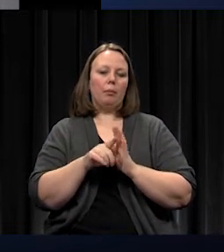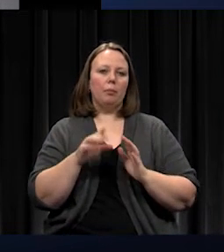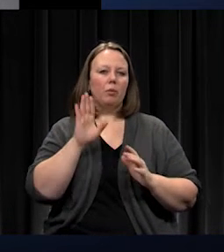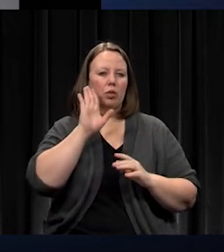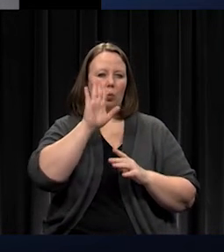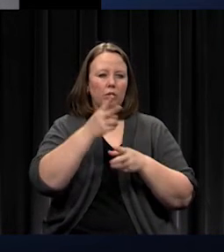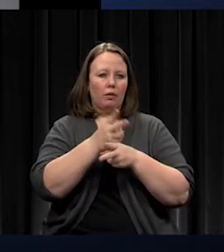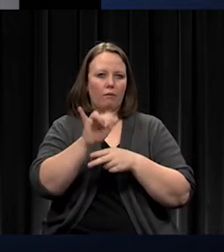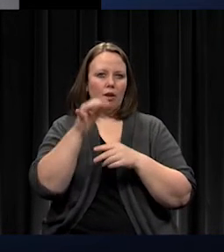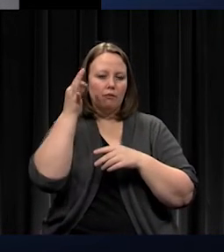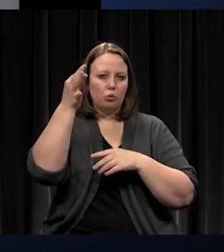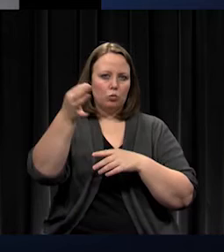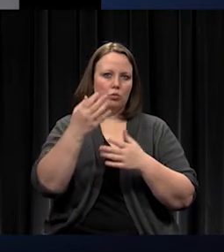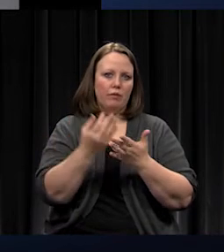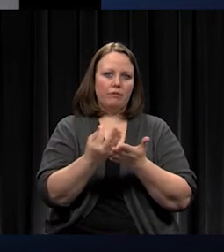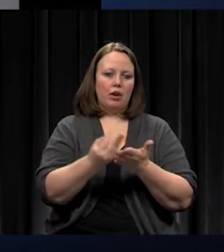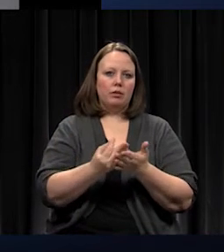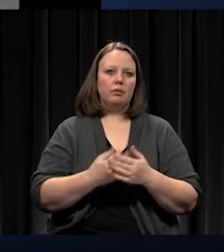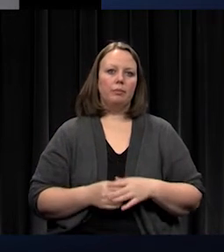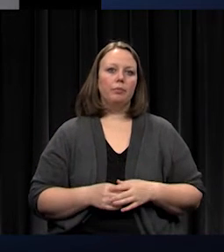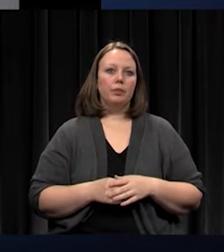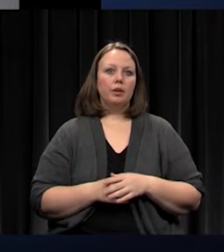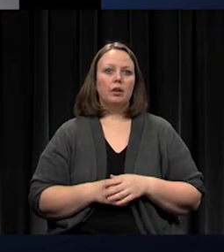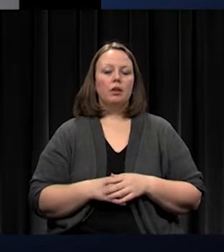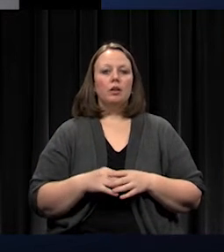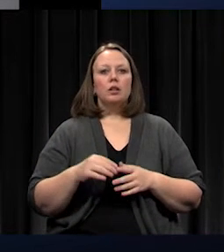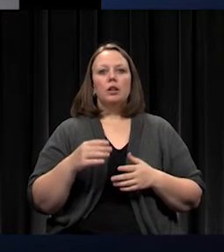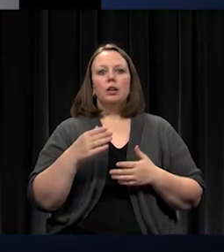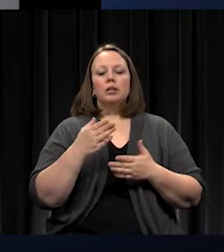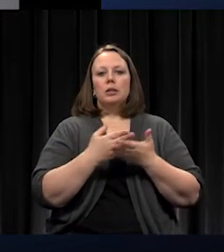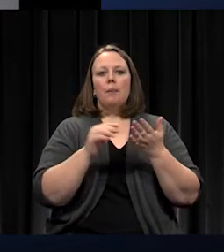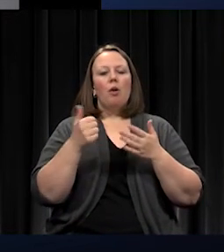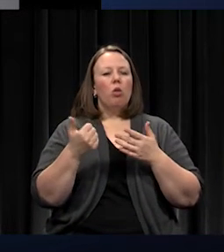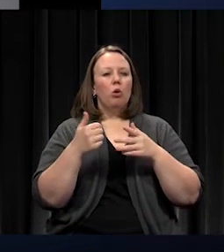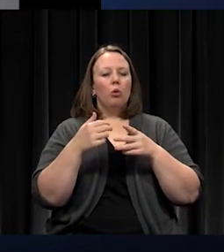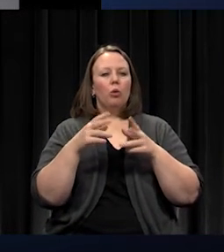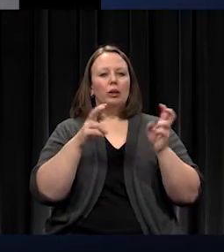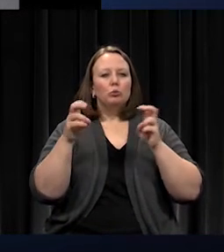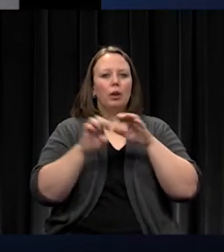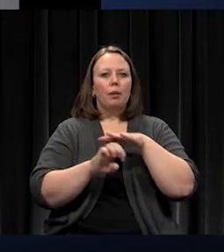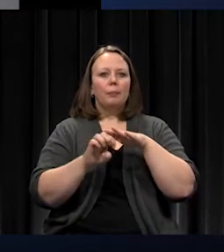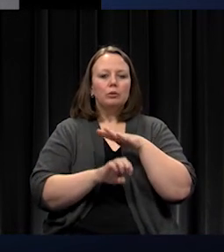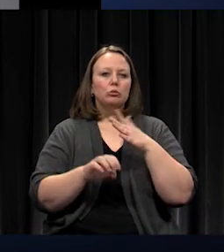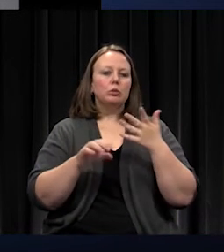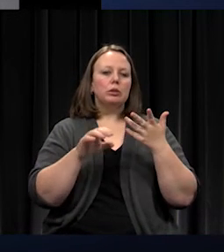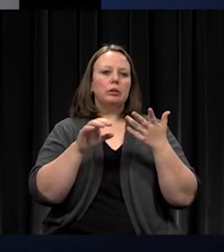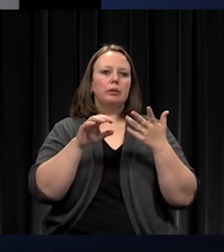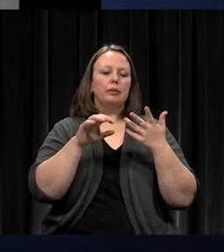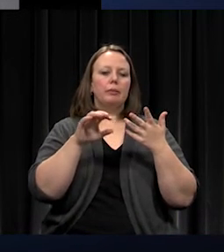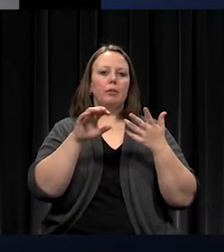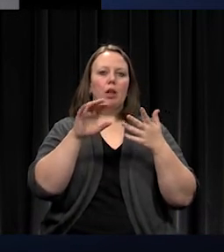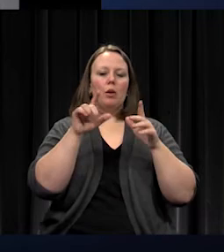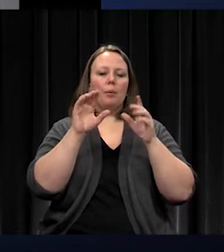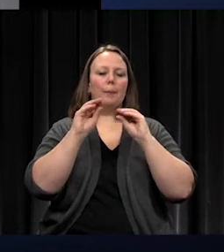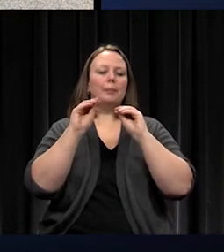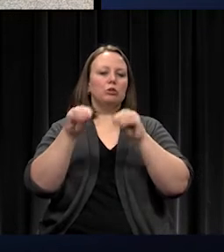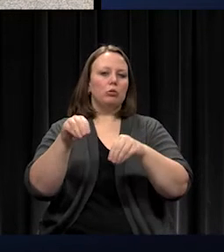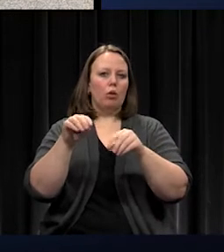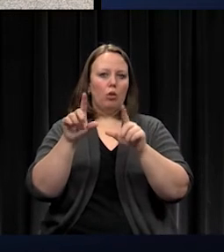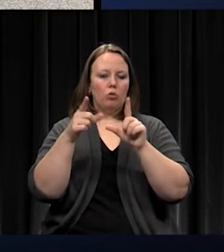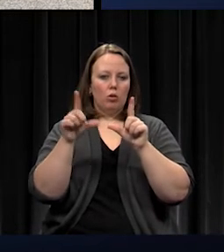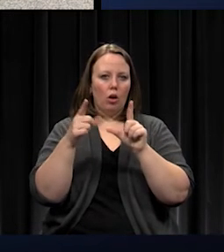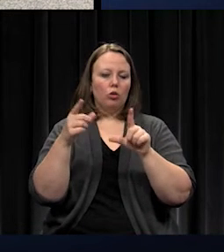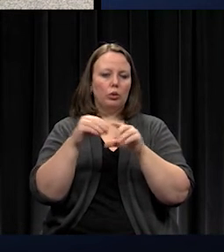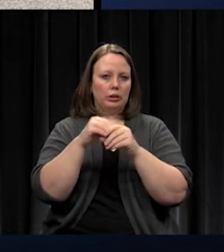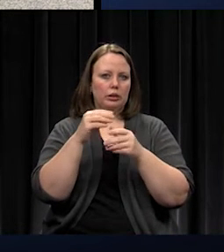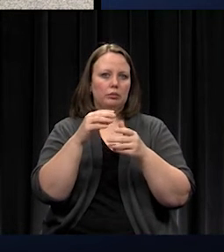care of some egress issues in our elementaries, got rid of all the coats and book, book bags and put lockers in our, in our remaining elementary